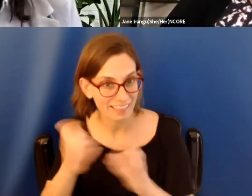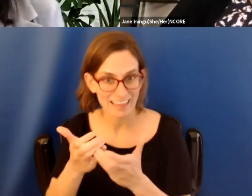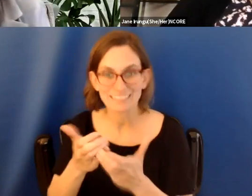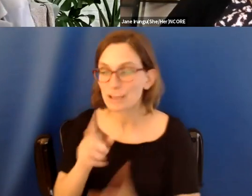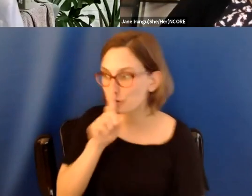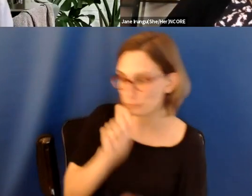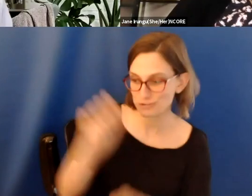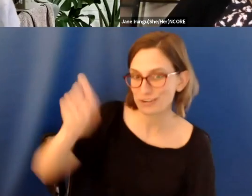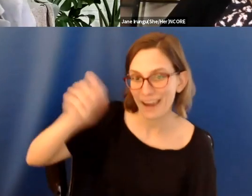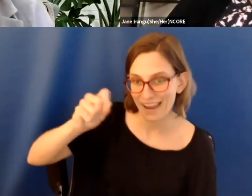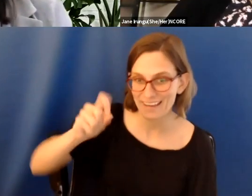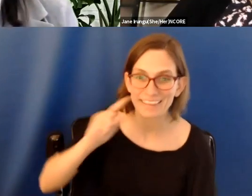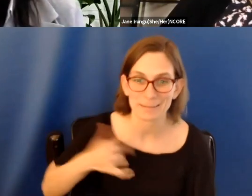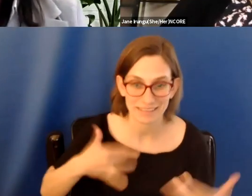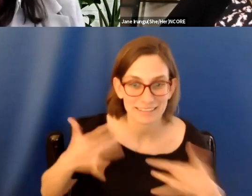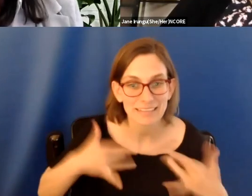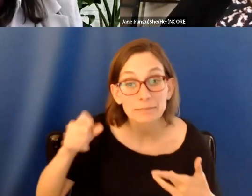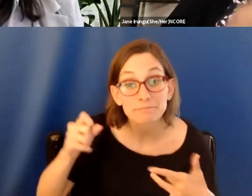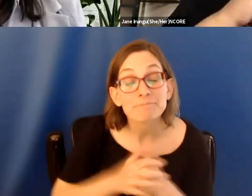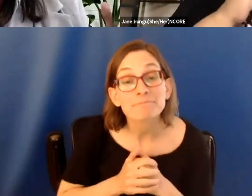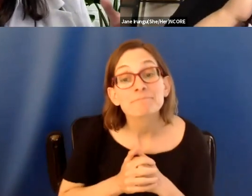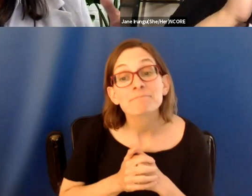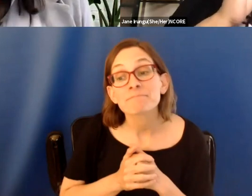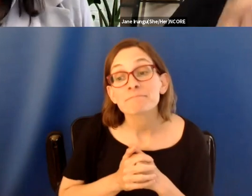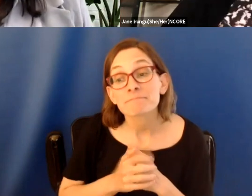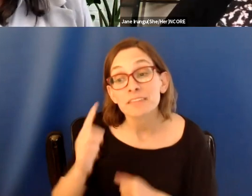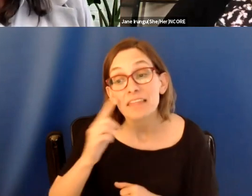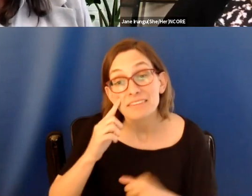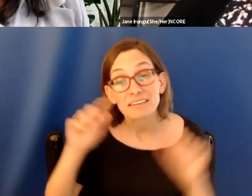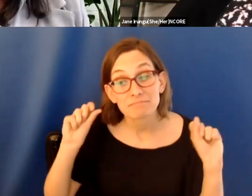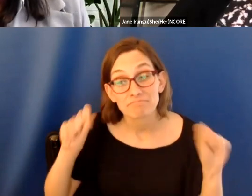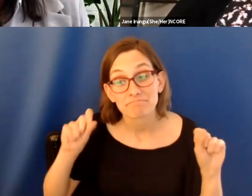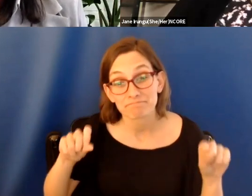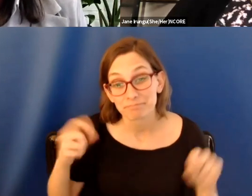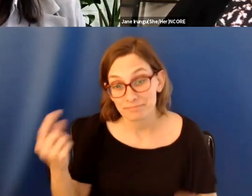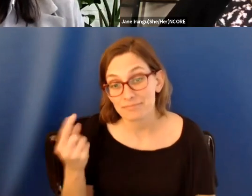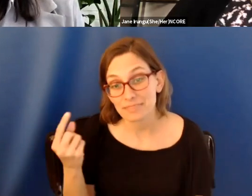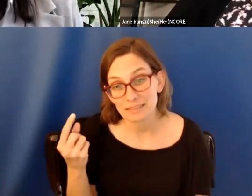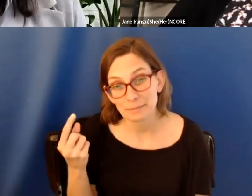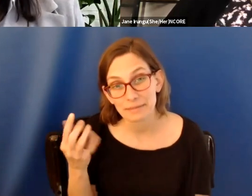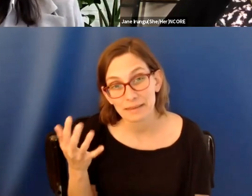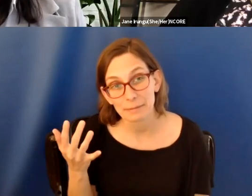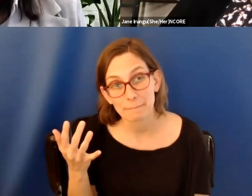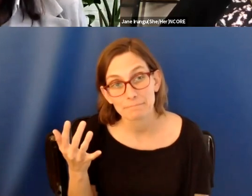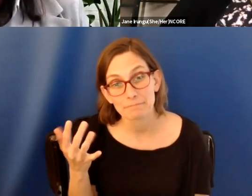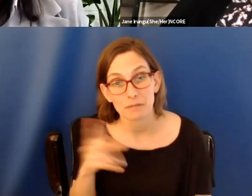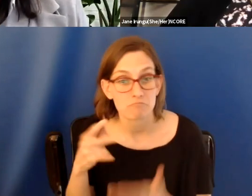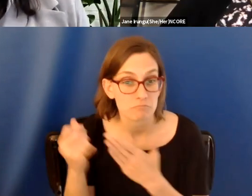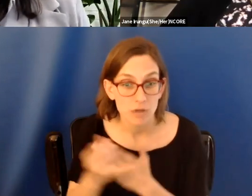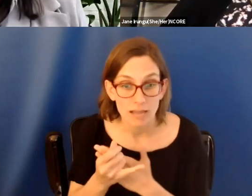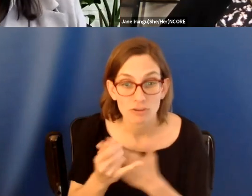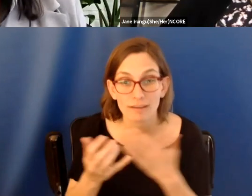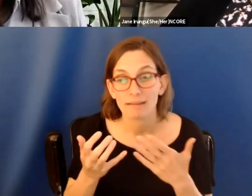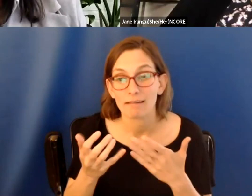can. I think that would be so exciting. So I think that it's a, it can be something that, uh, it, it could be a project. It could be